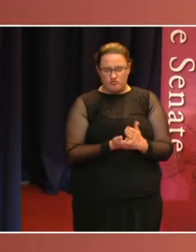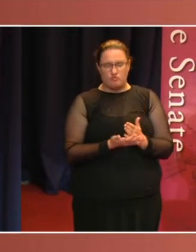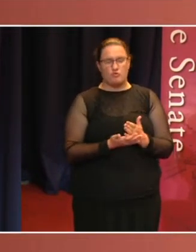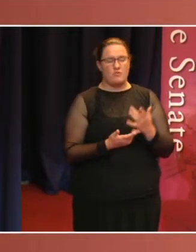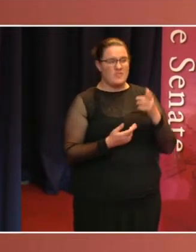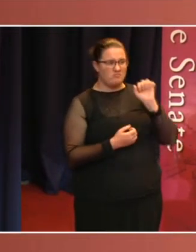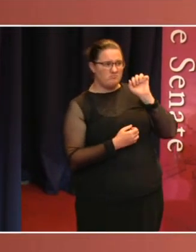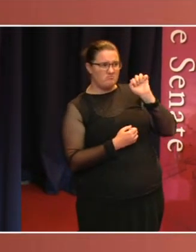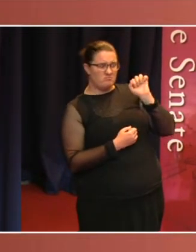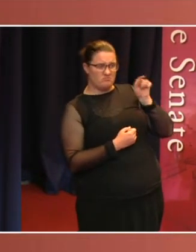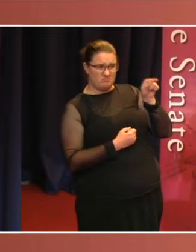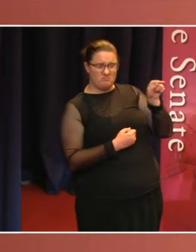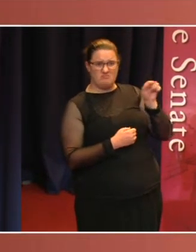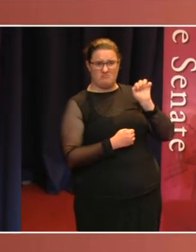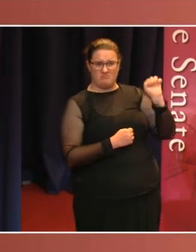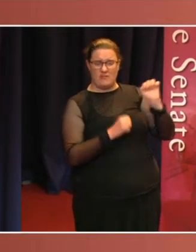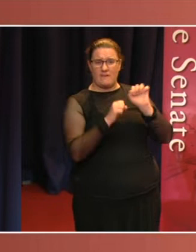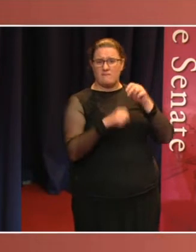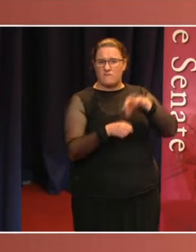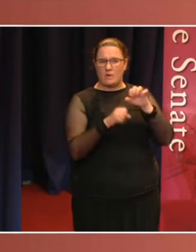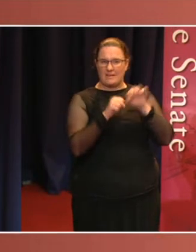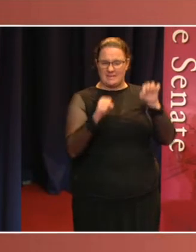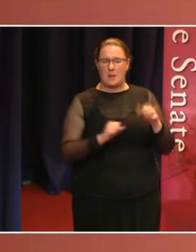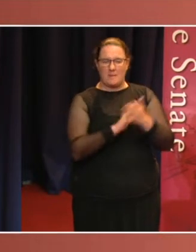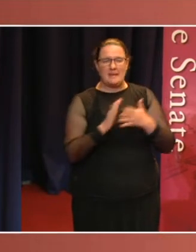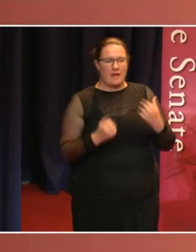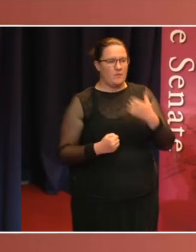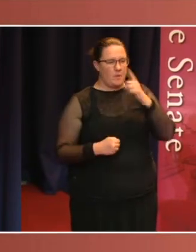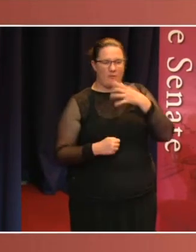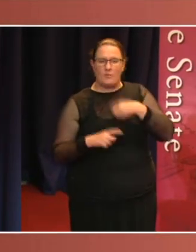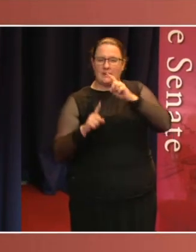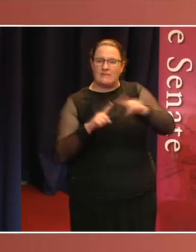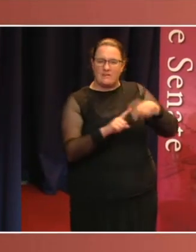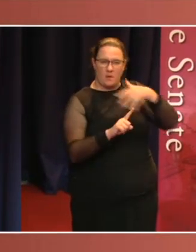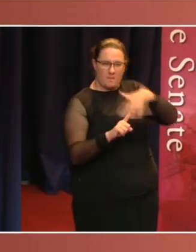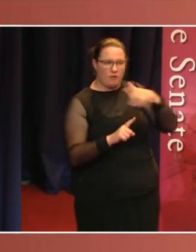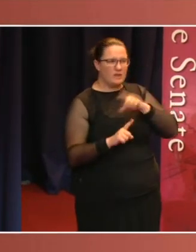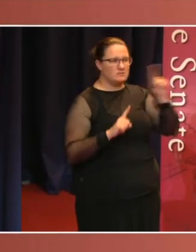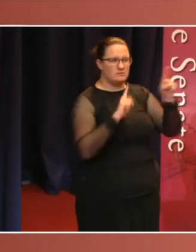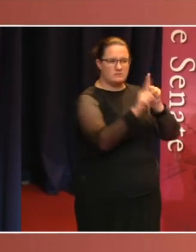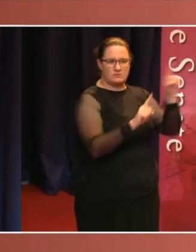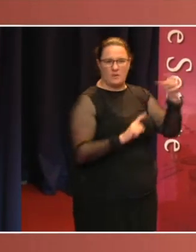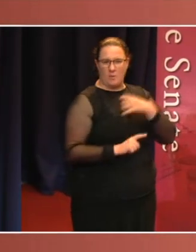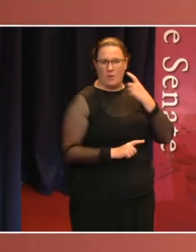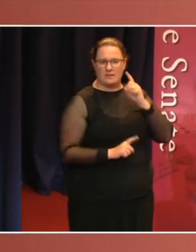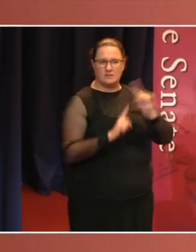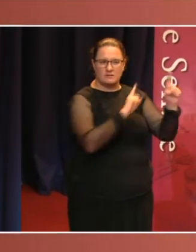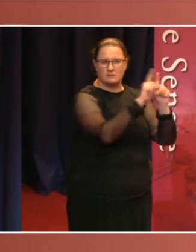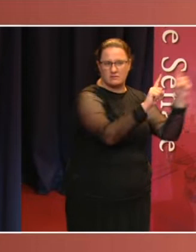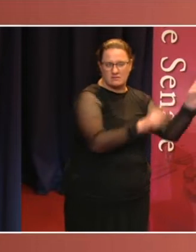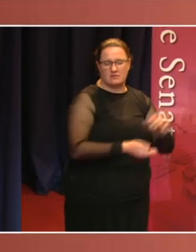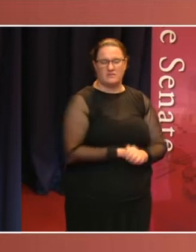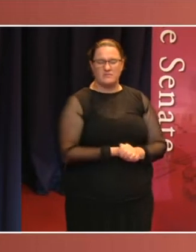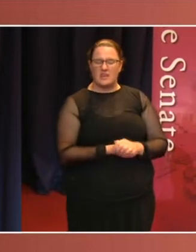minority that is distributed across the nation can be appealed to in the Senate in a way that wouldn't necessarily work